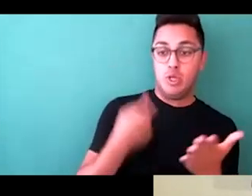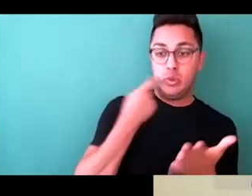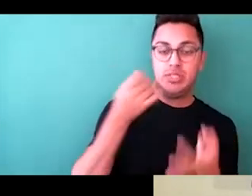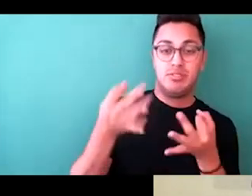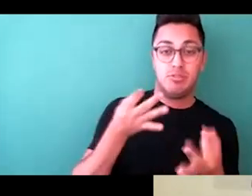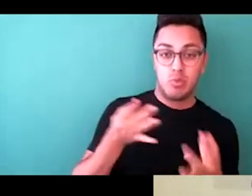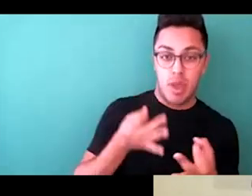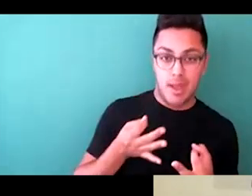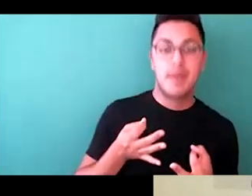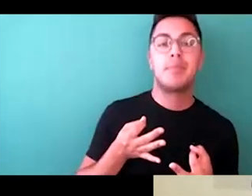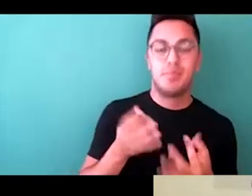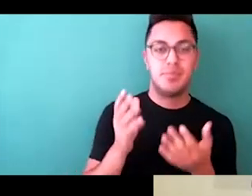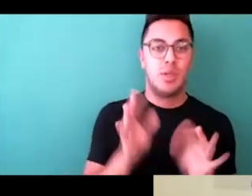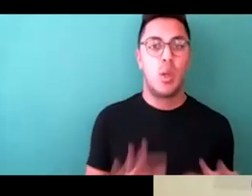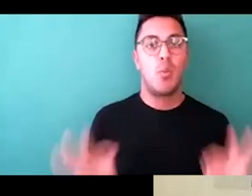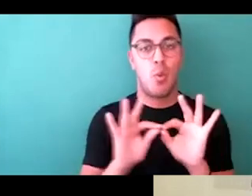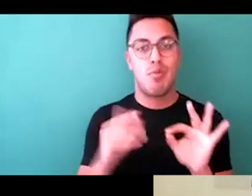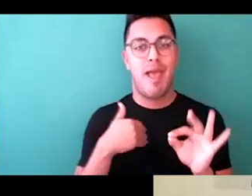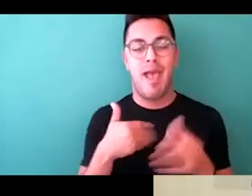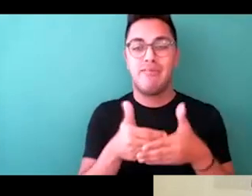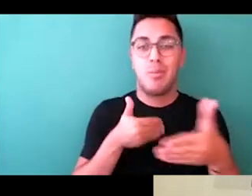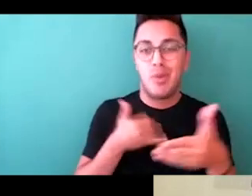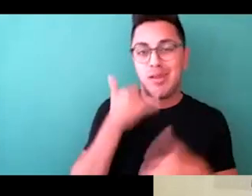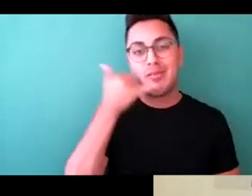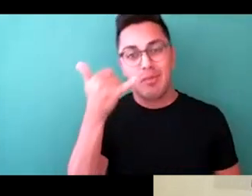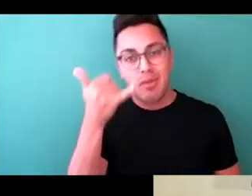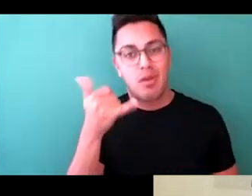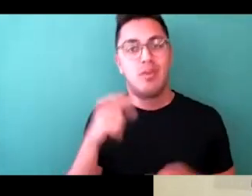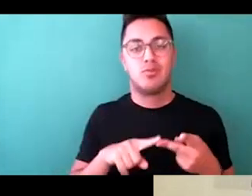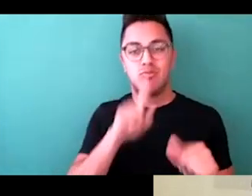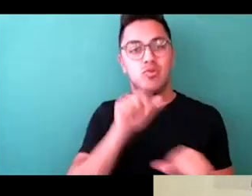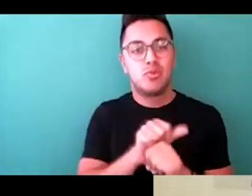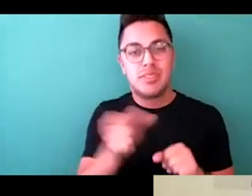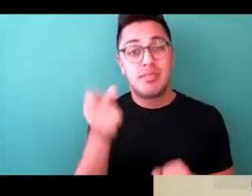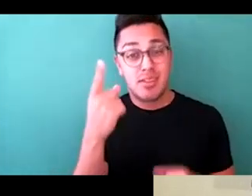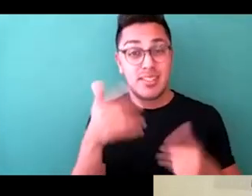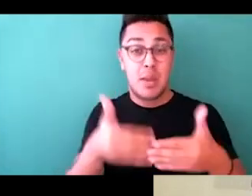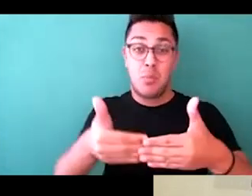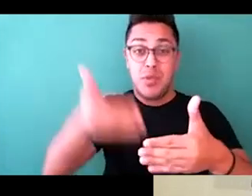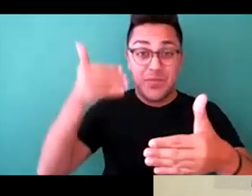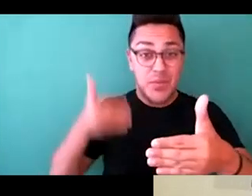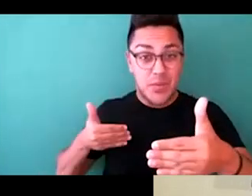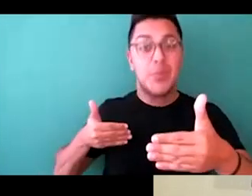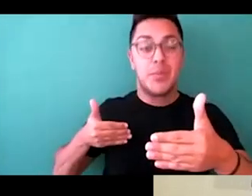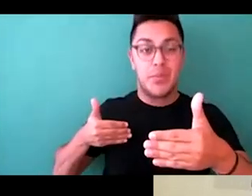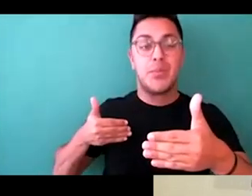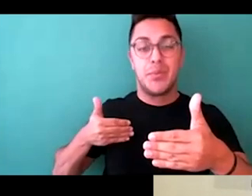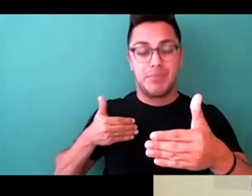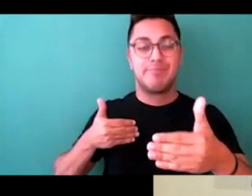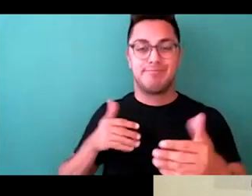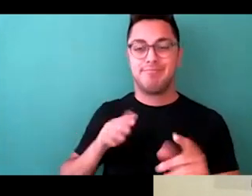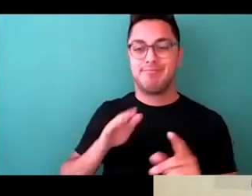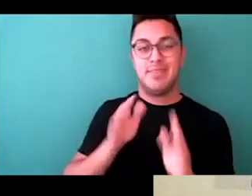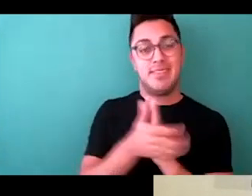have pre-calls or really understand in advance the needs of the